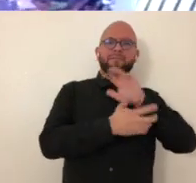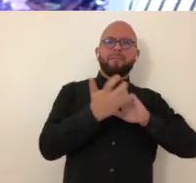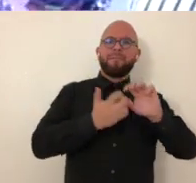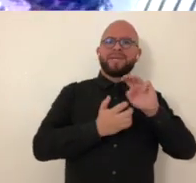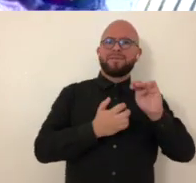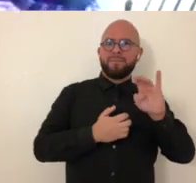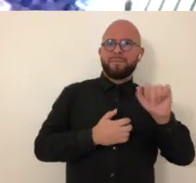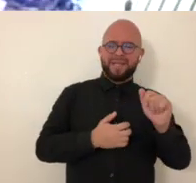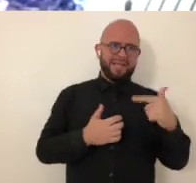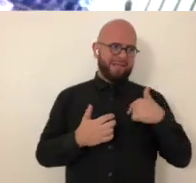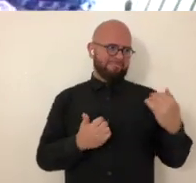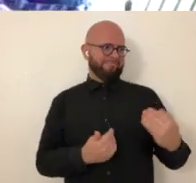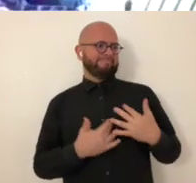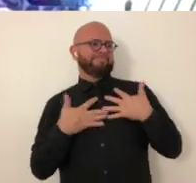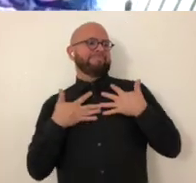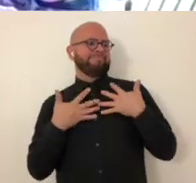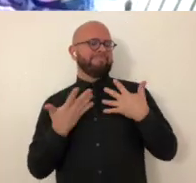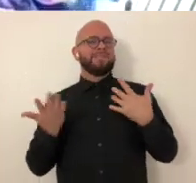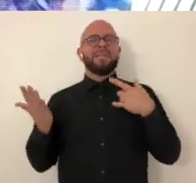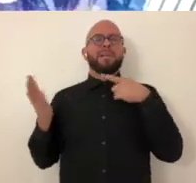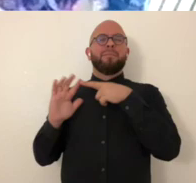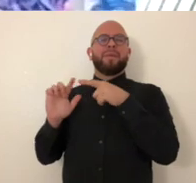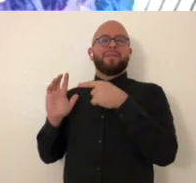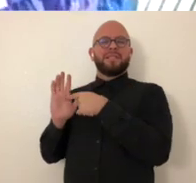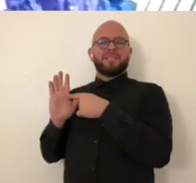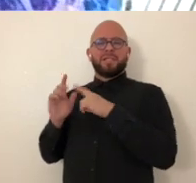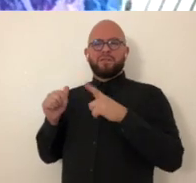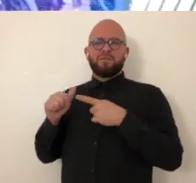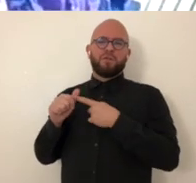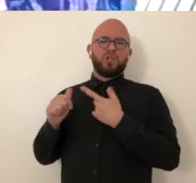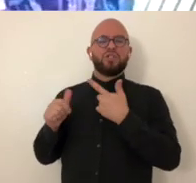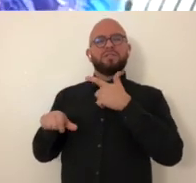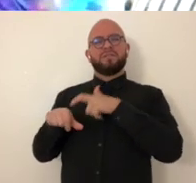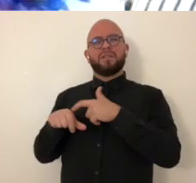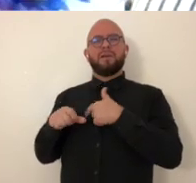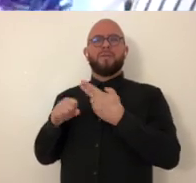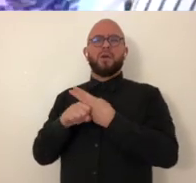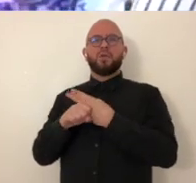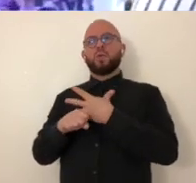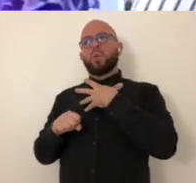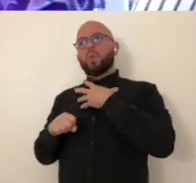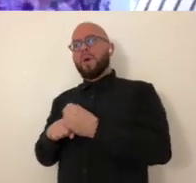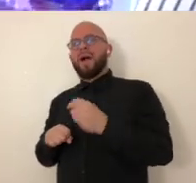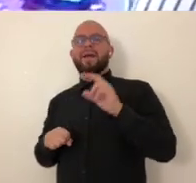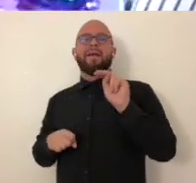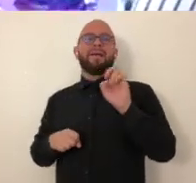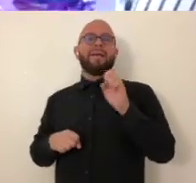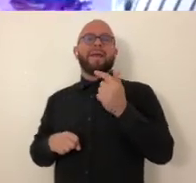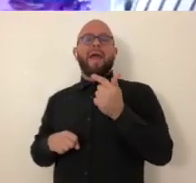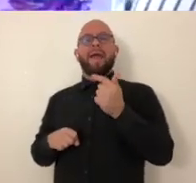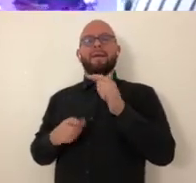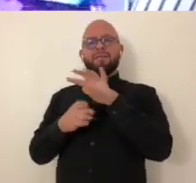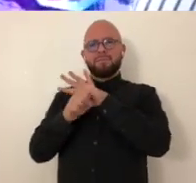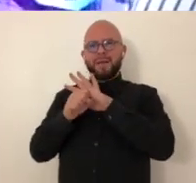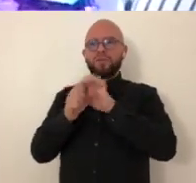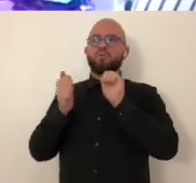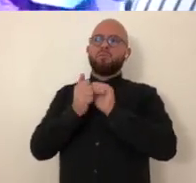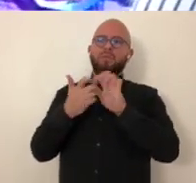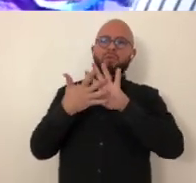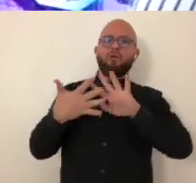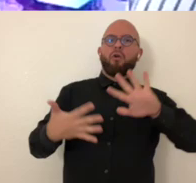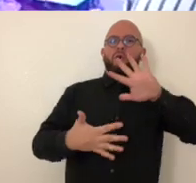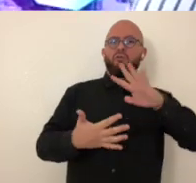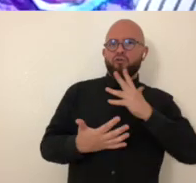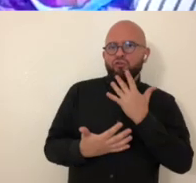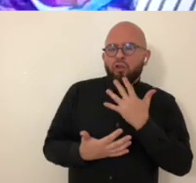style where i did the base piece i looked at his use of mixed media i was really inspired by but this is one of the first pieces where i had this balance of the